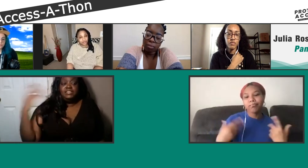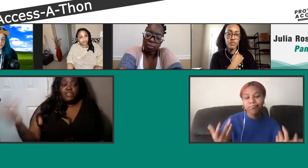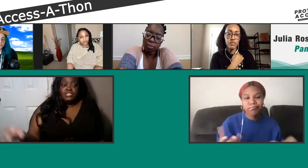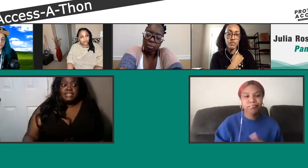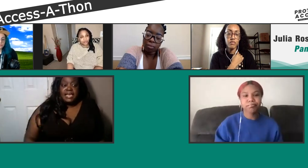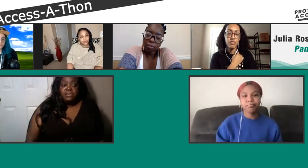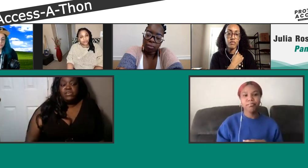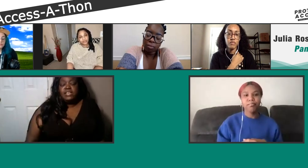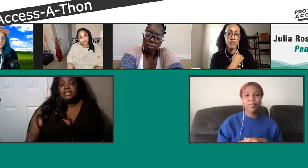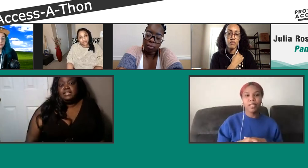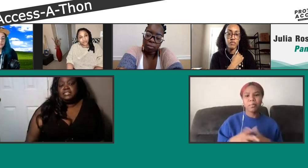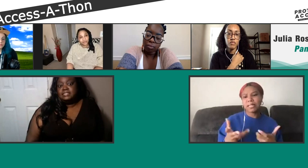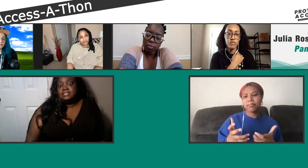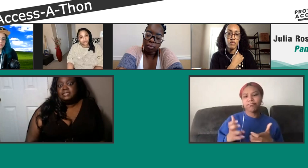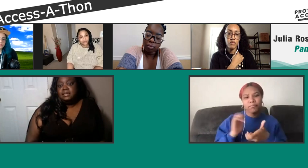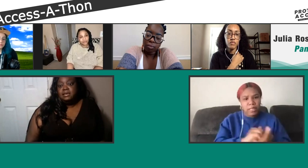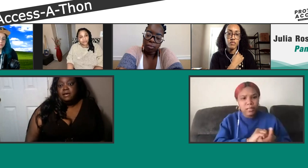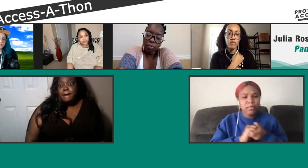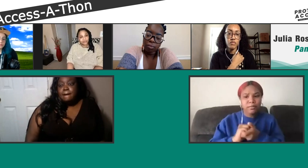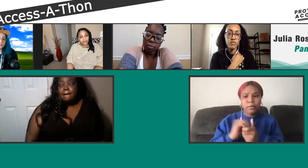collective, I should say, raise in consciousness.